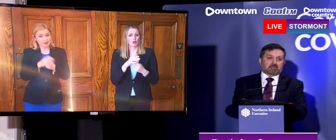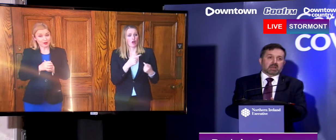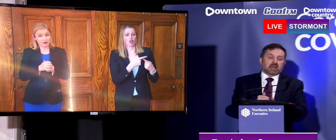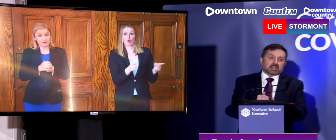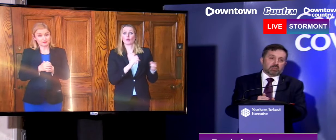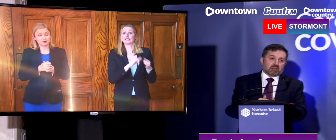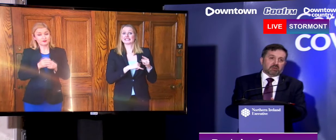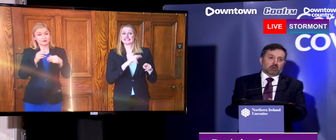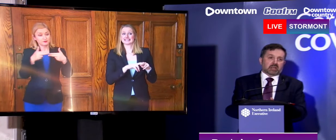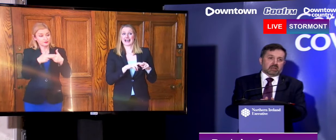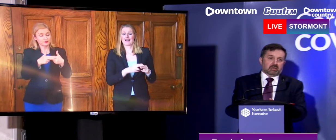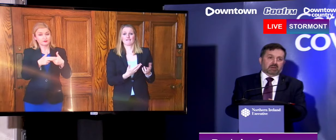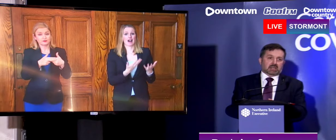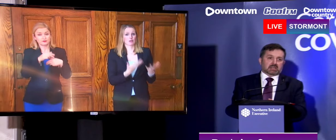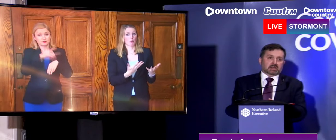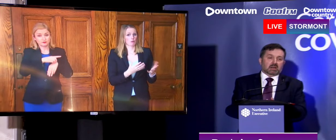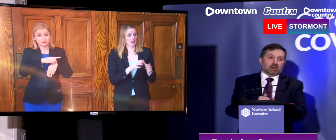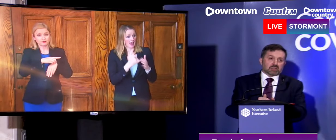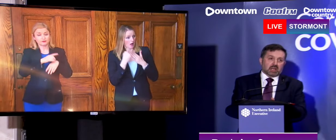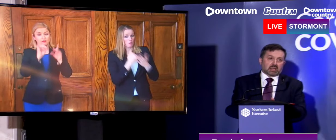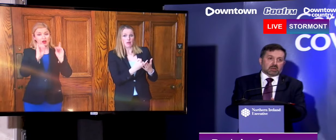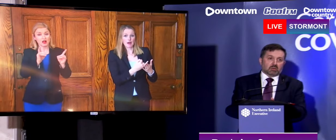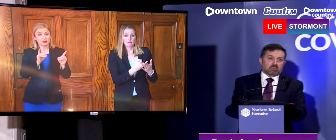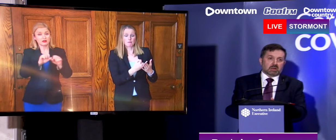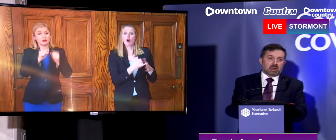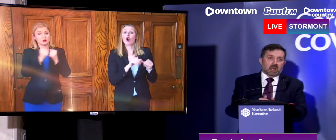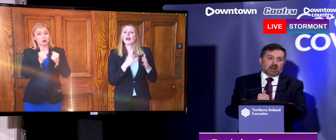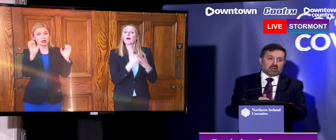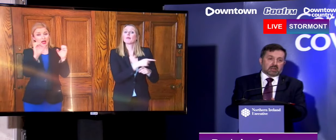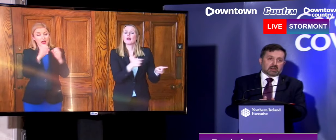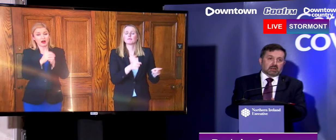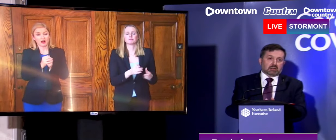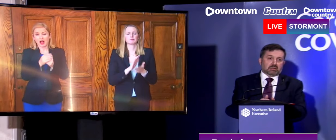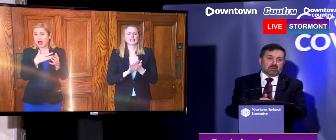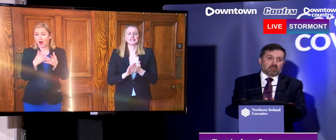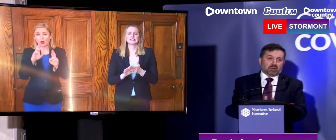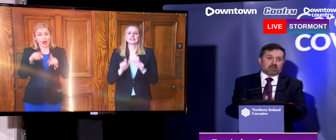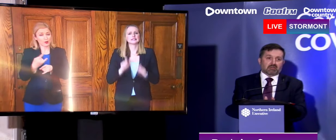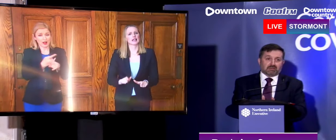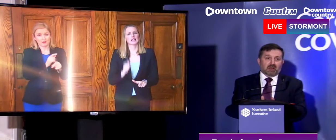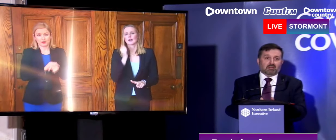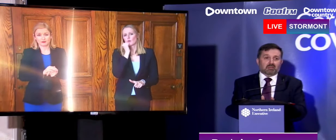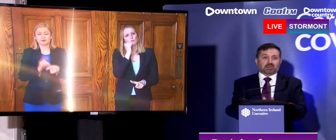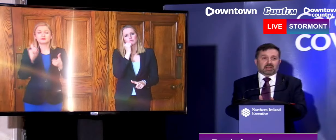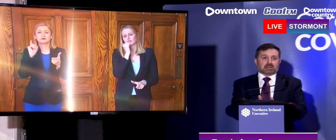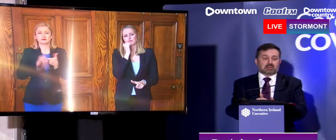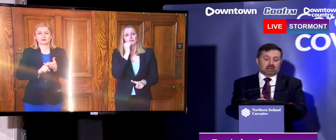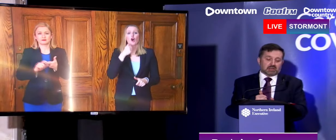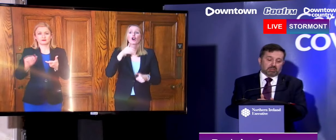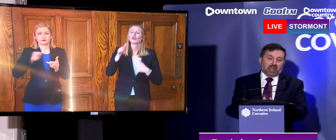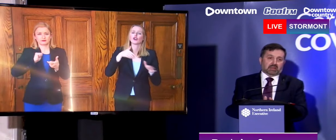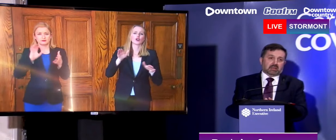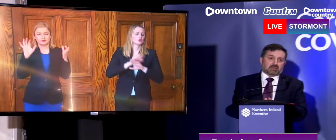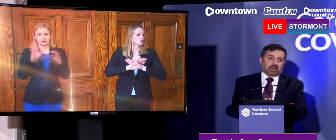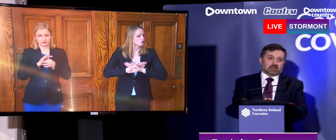minute in time is by following the advice of staying at home and cutting down the amount of potential